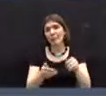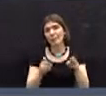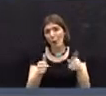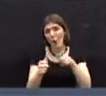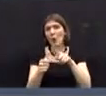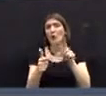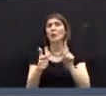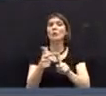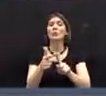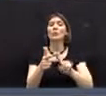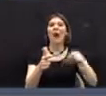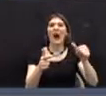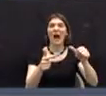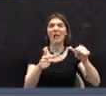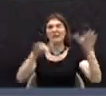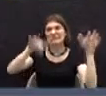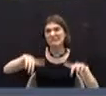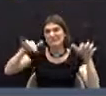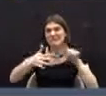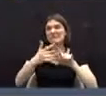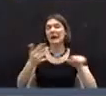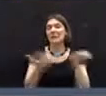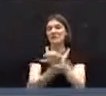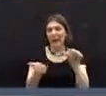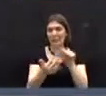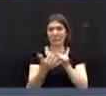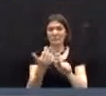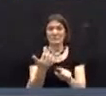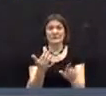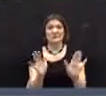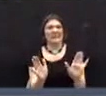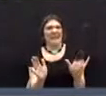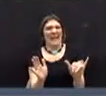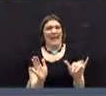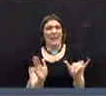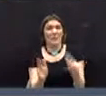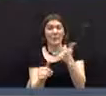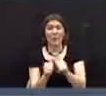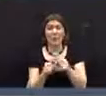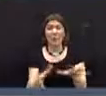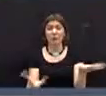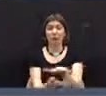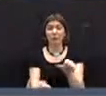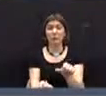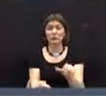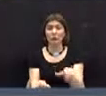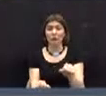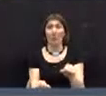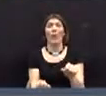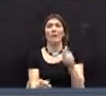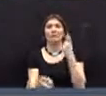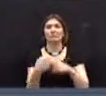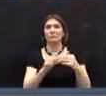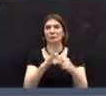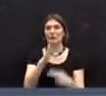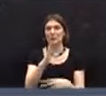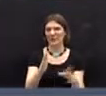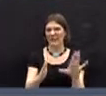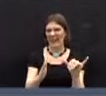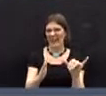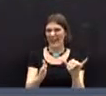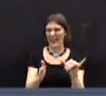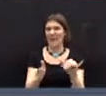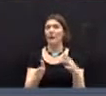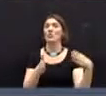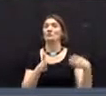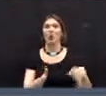unanticipated expenses included the flooding on September 11th that washed out Elm Street and the bridge, or